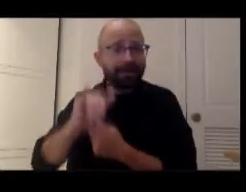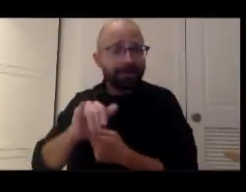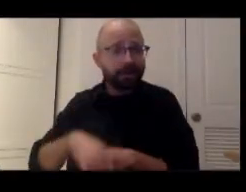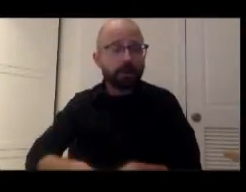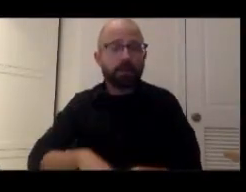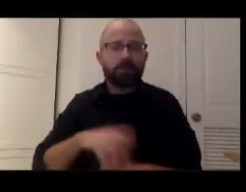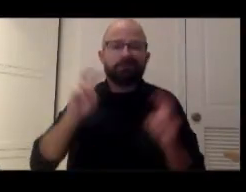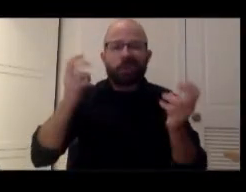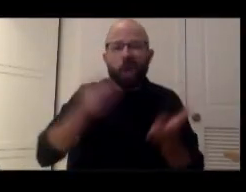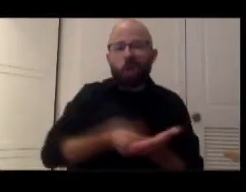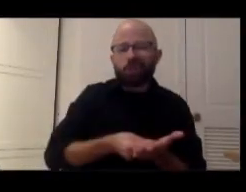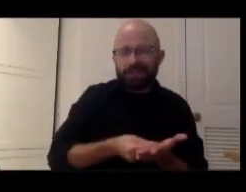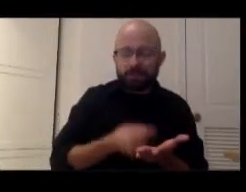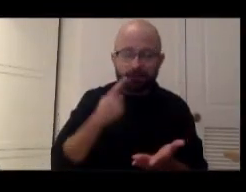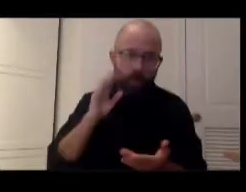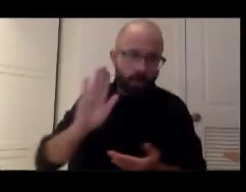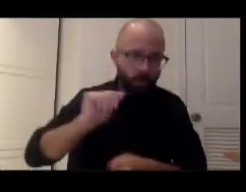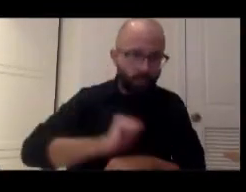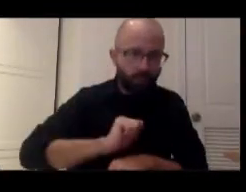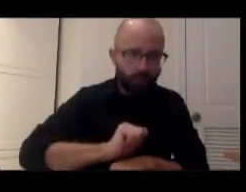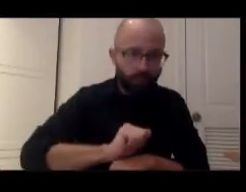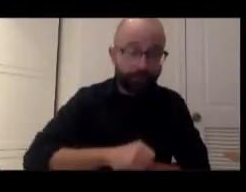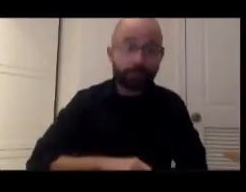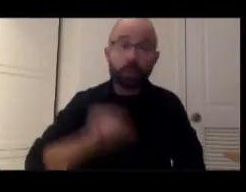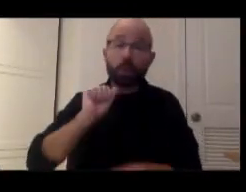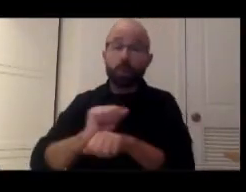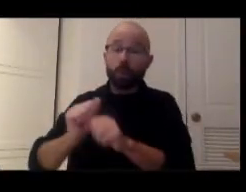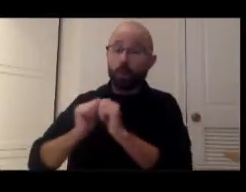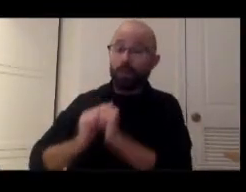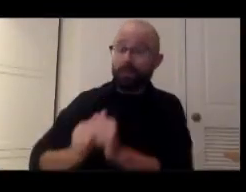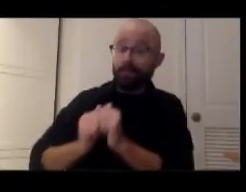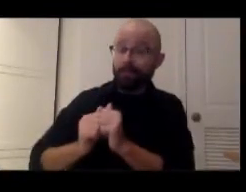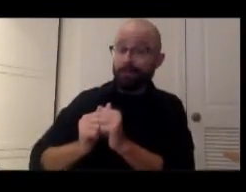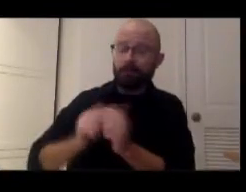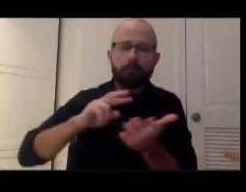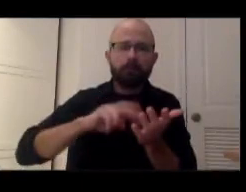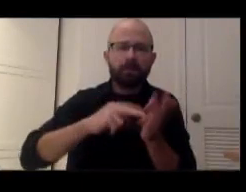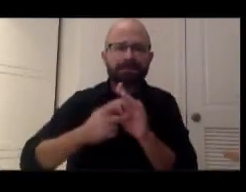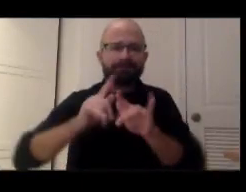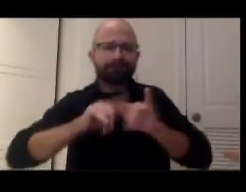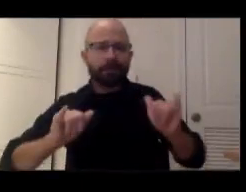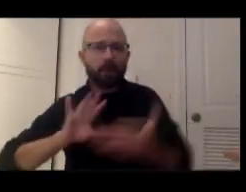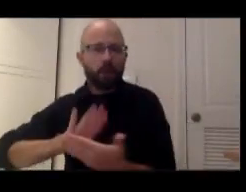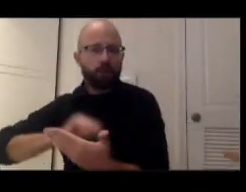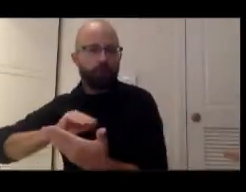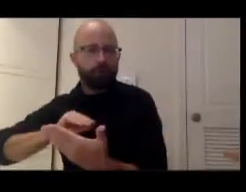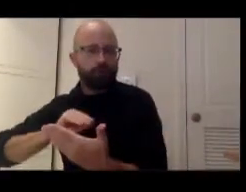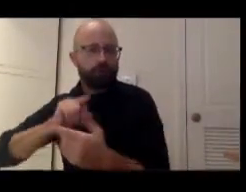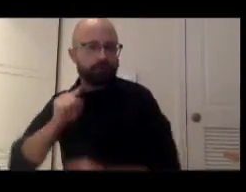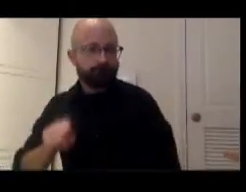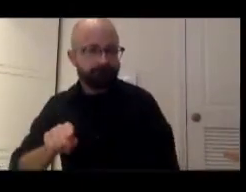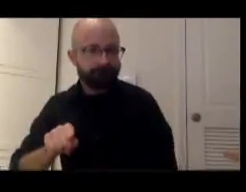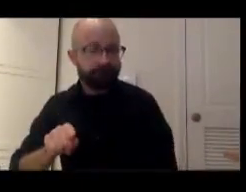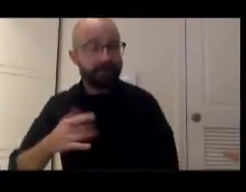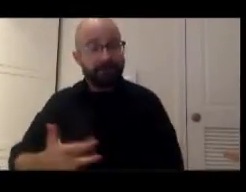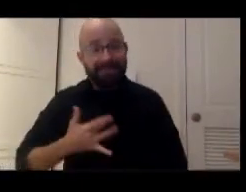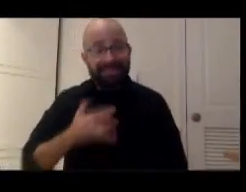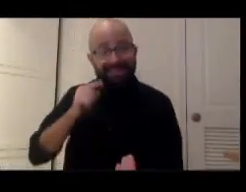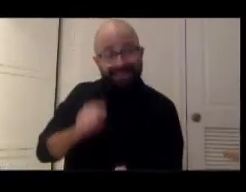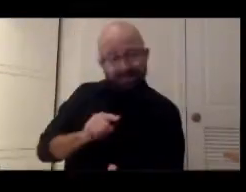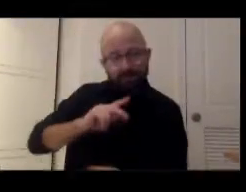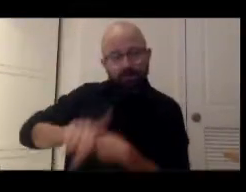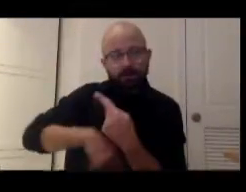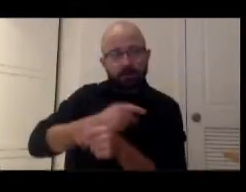If we can work with them, we are also learning from them, because I believe that this kind of work, this racial